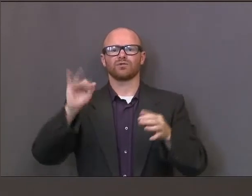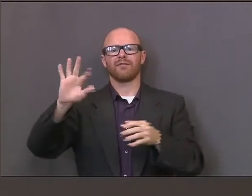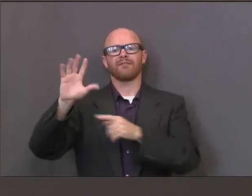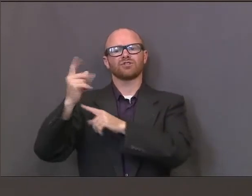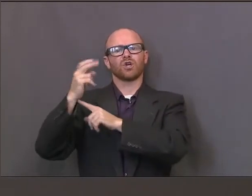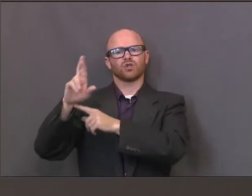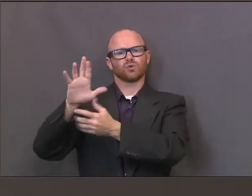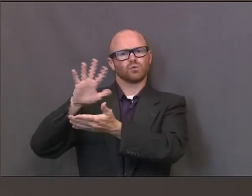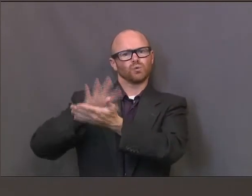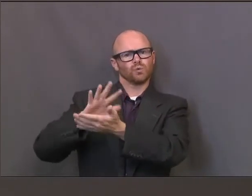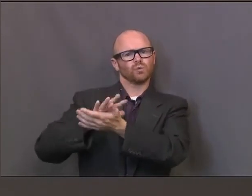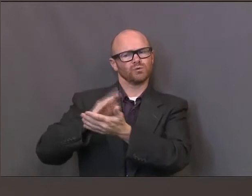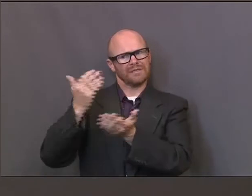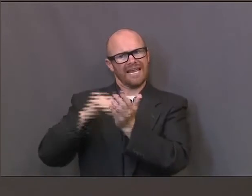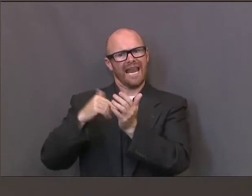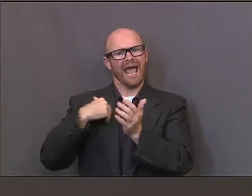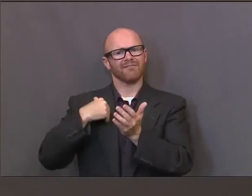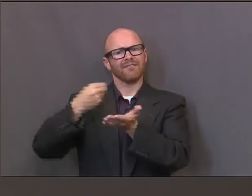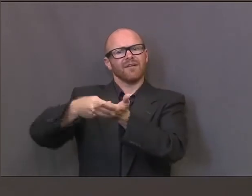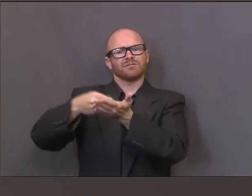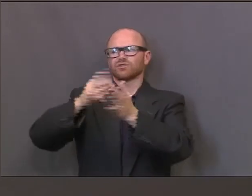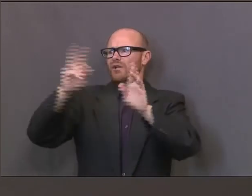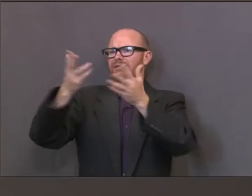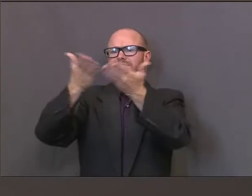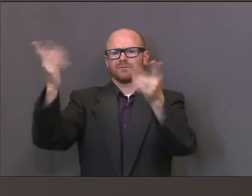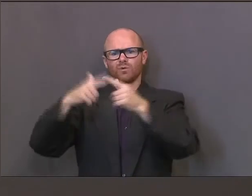take advantage of to provide more PPE.